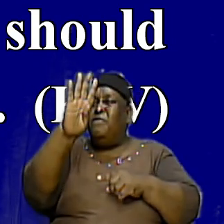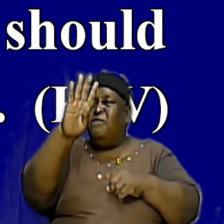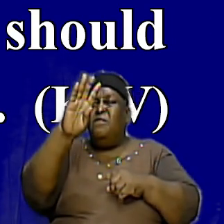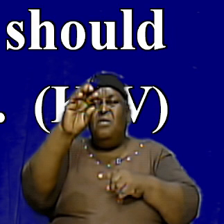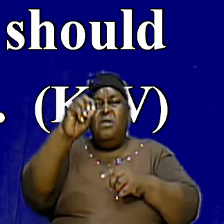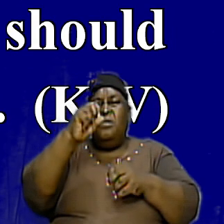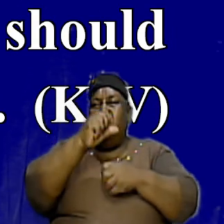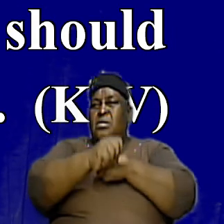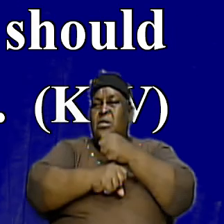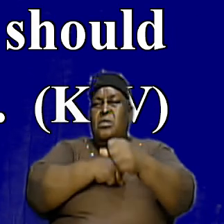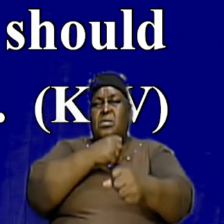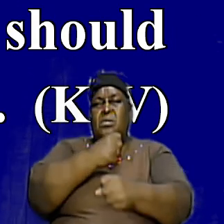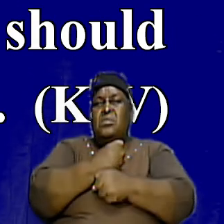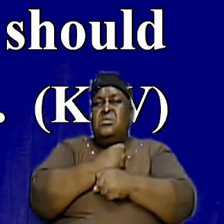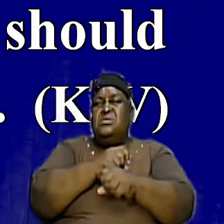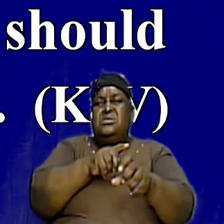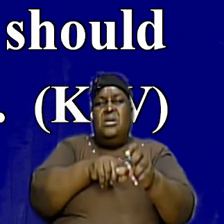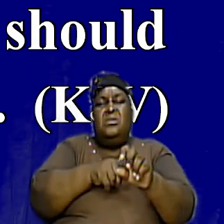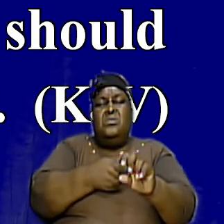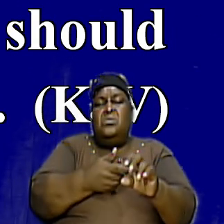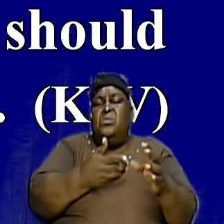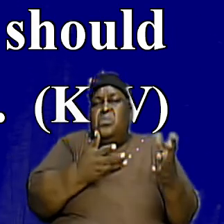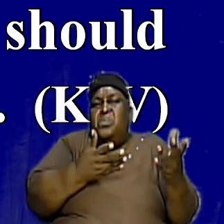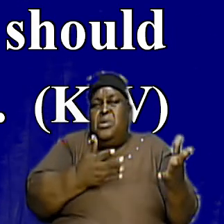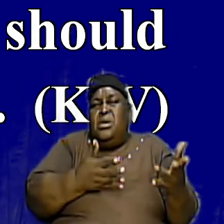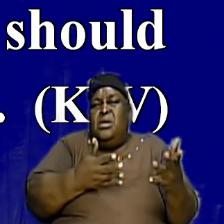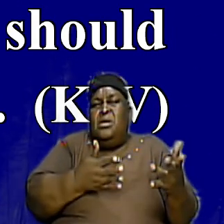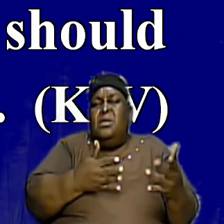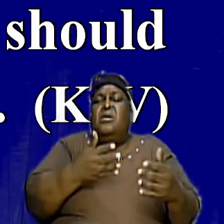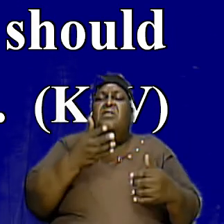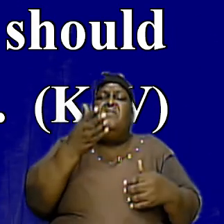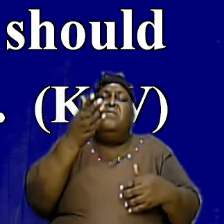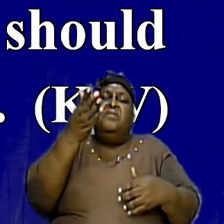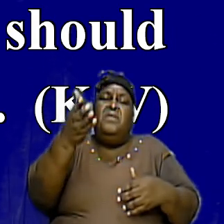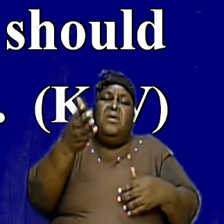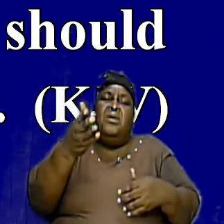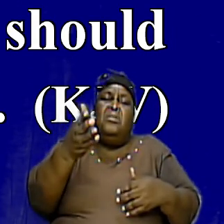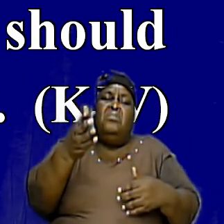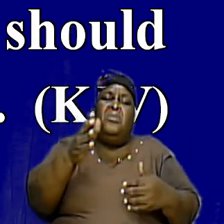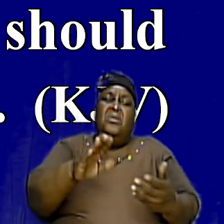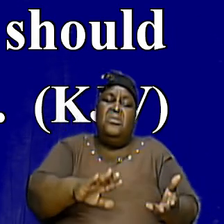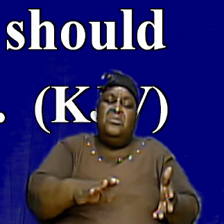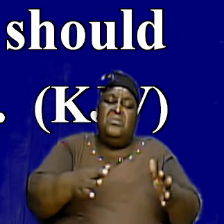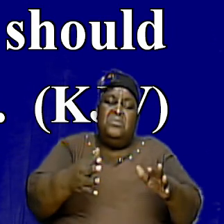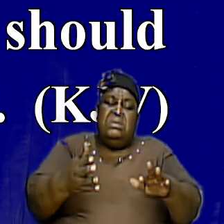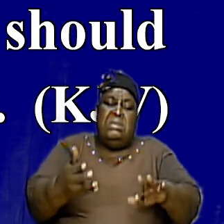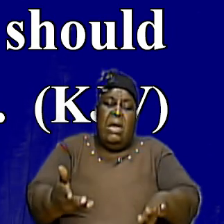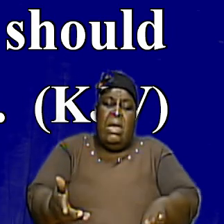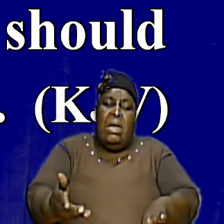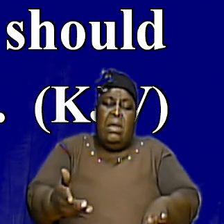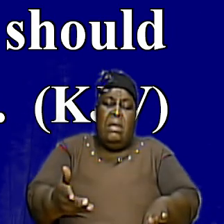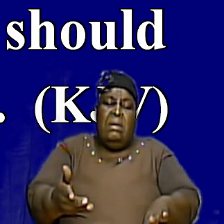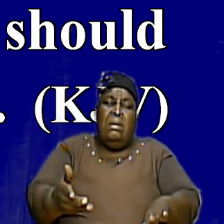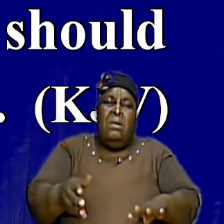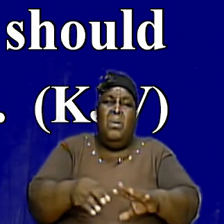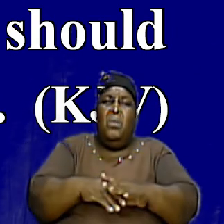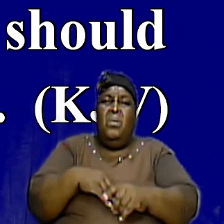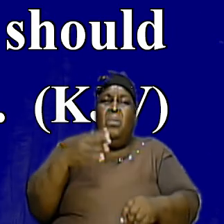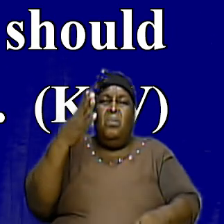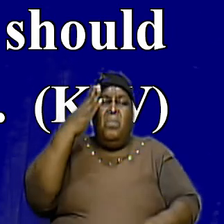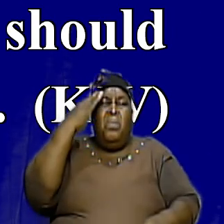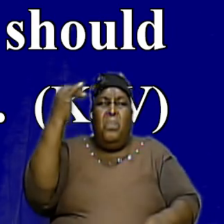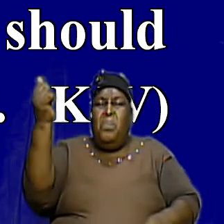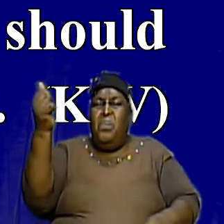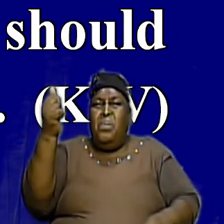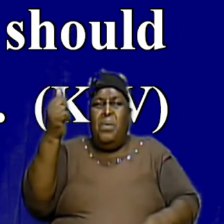Started To Wait For Them To Die Out Why Would God